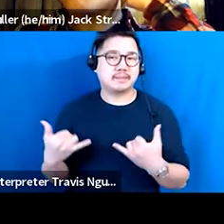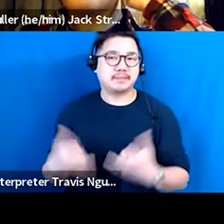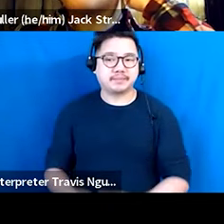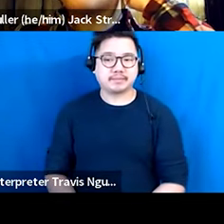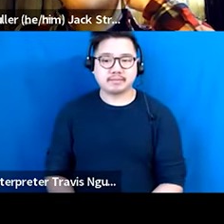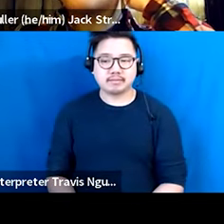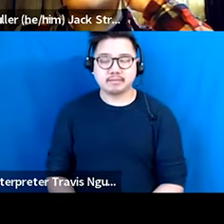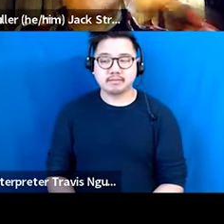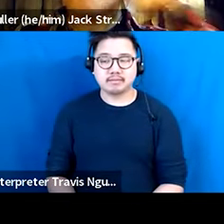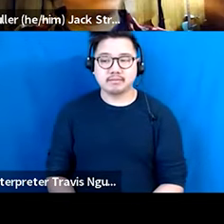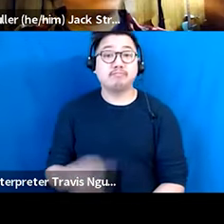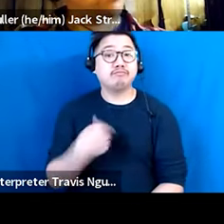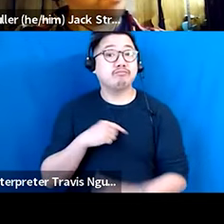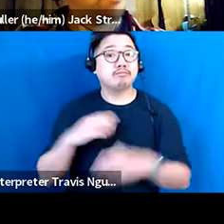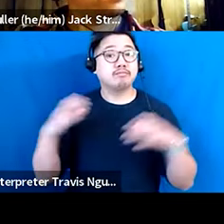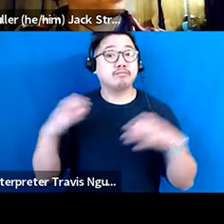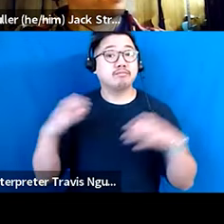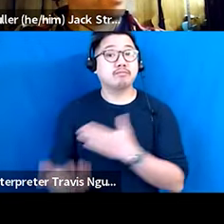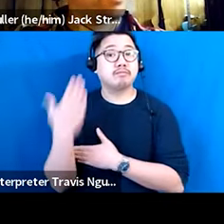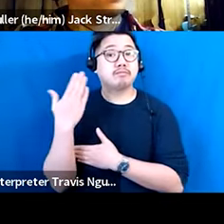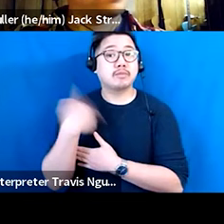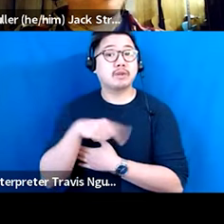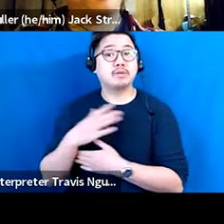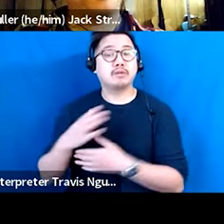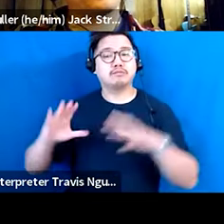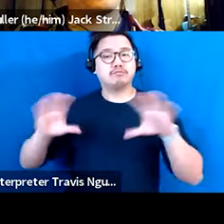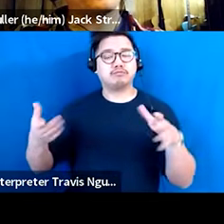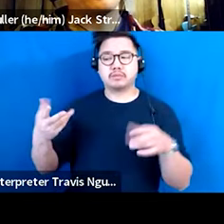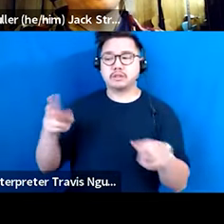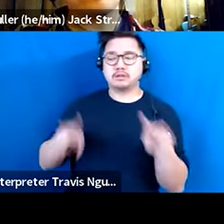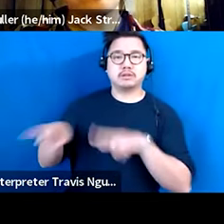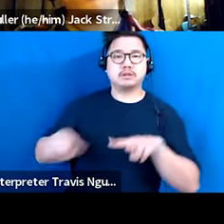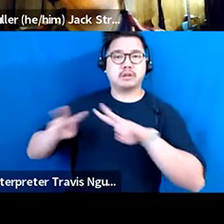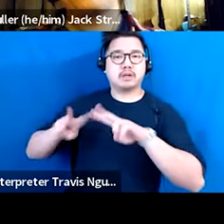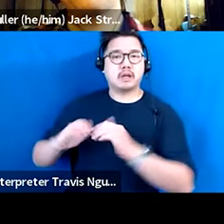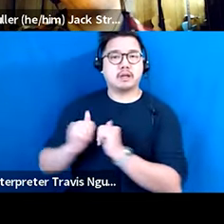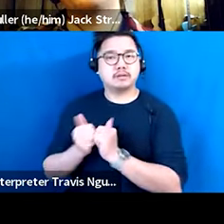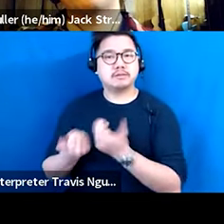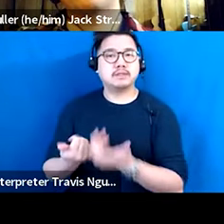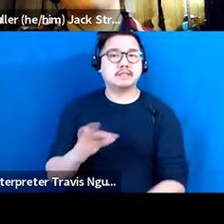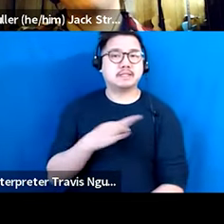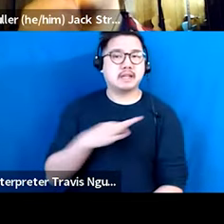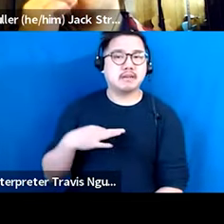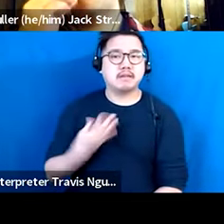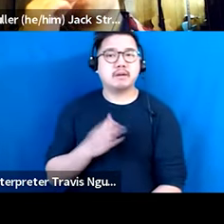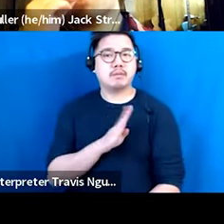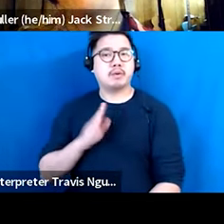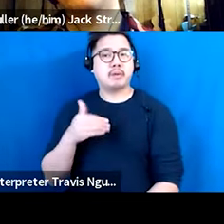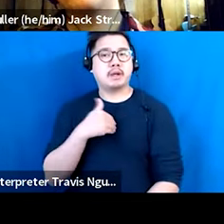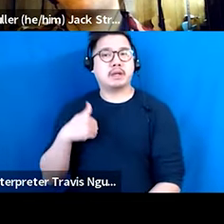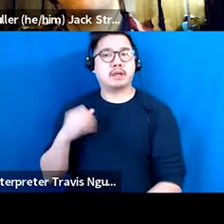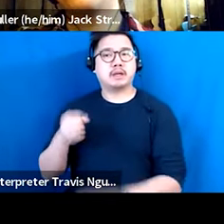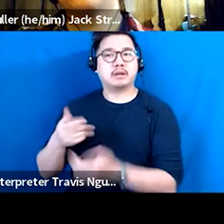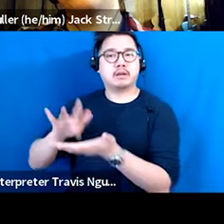We come together this morning to collectively examine how staff and board members of cultural organizations can leverage